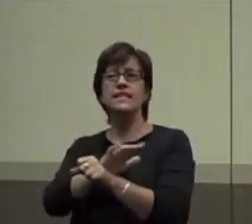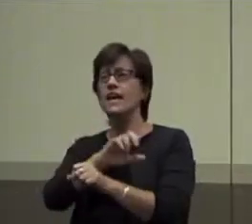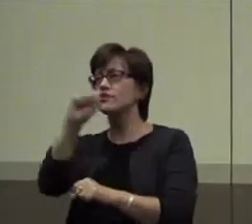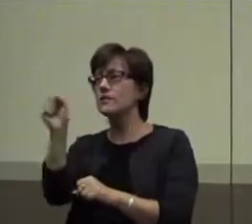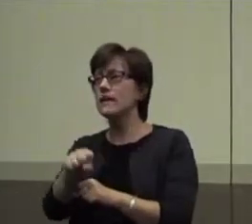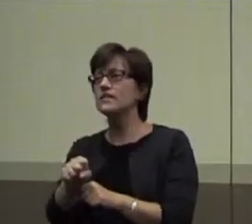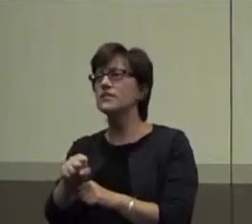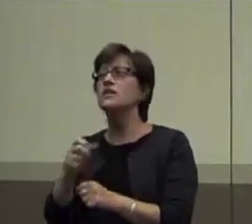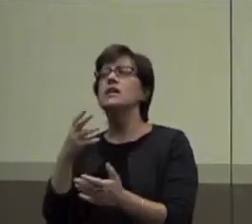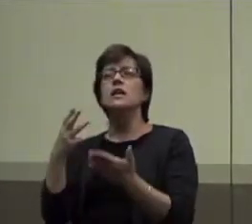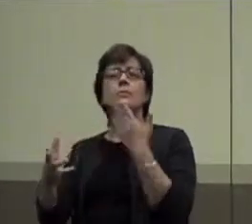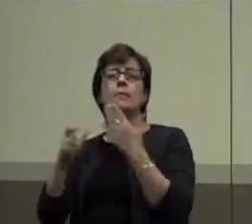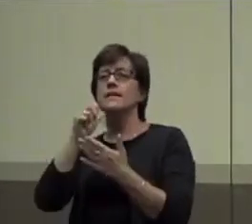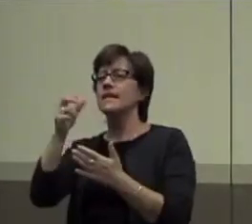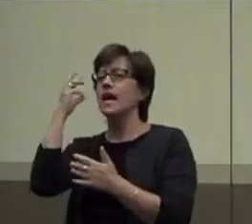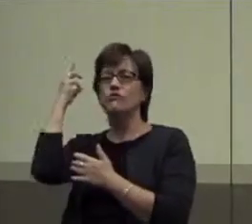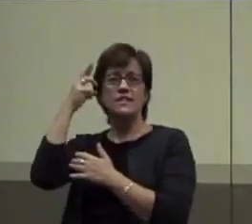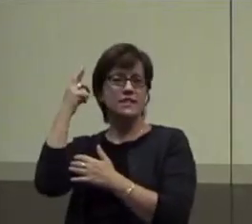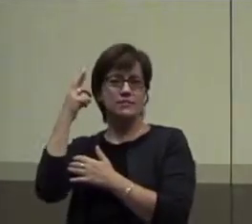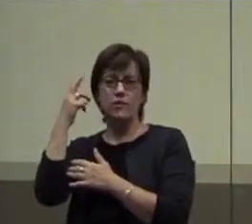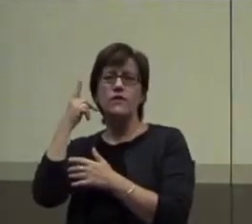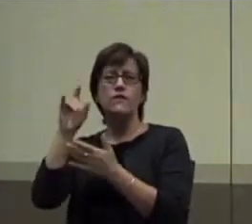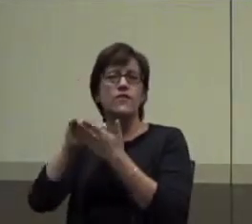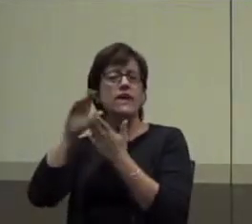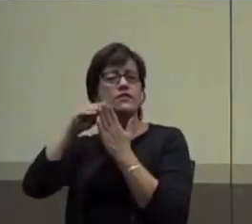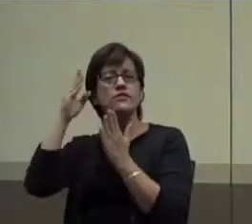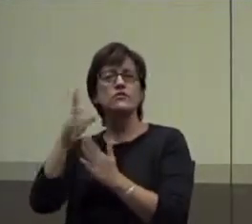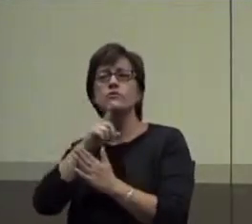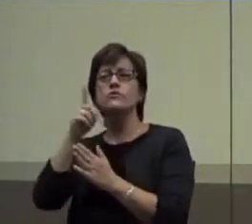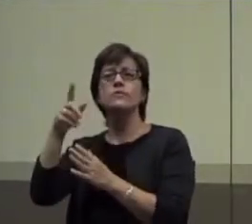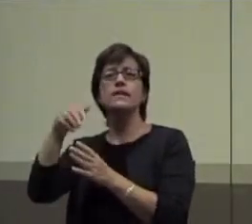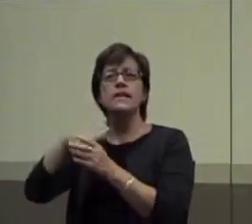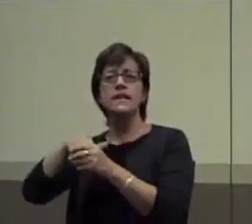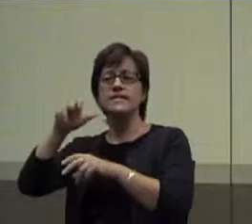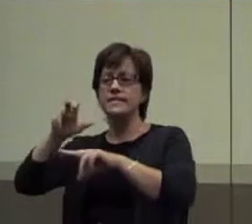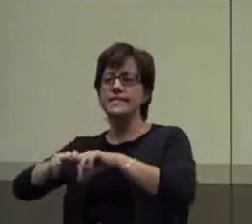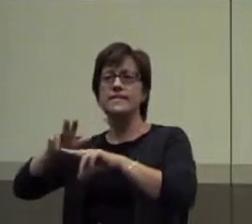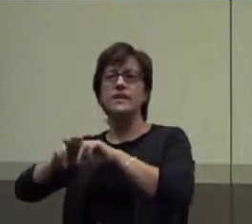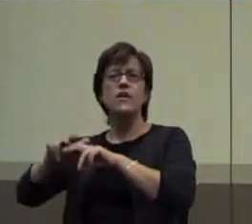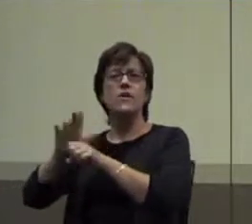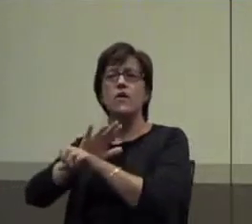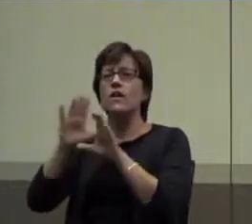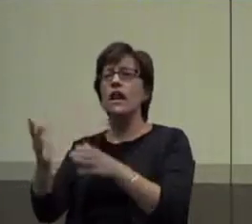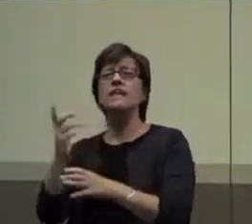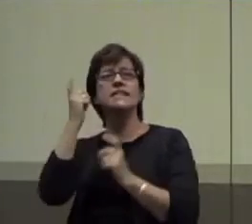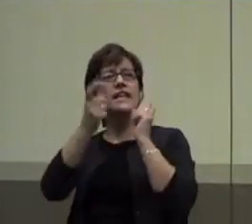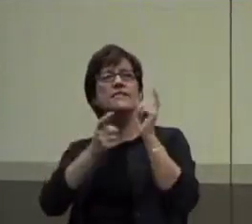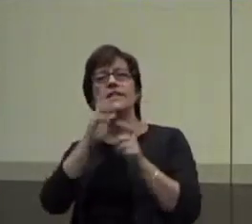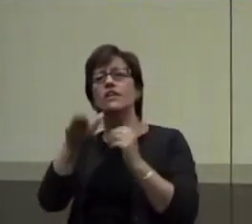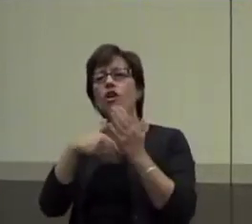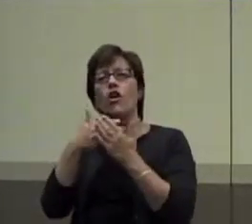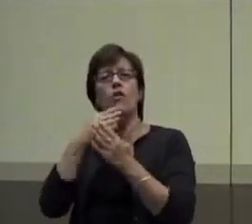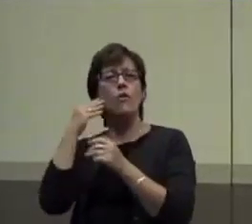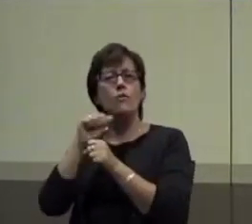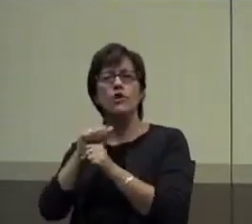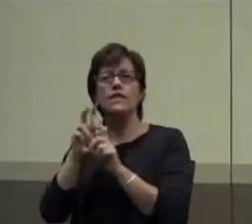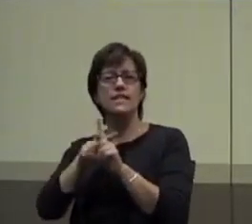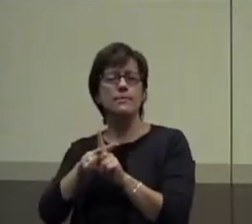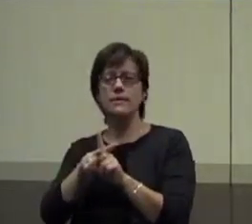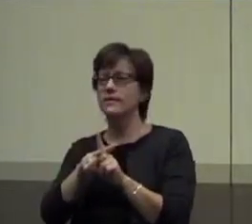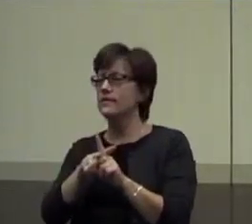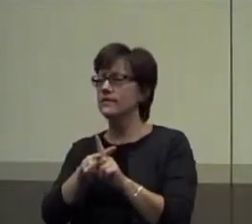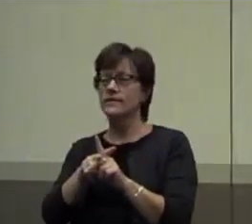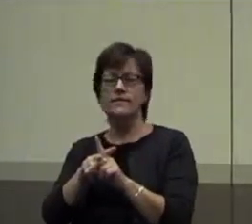probably not reasonable for that student to be in his seat the whole class and turn in all of his assignments, okay. We've got to get over that point,